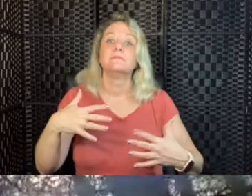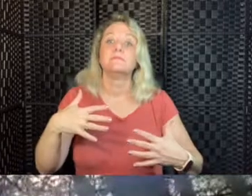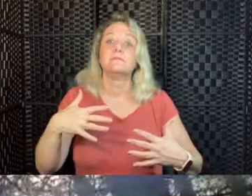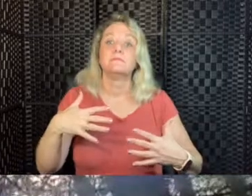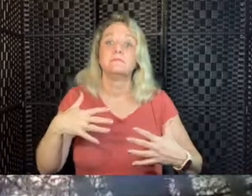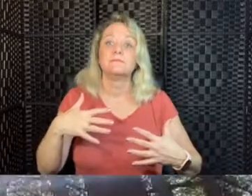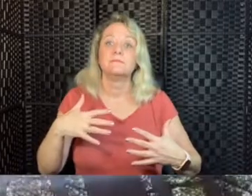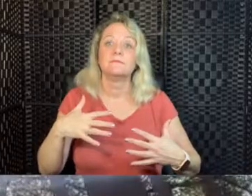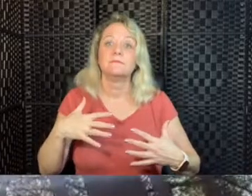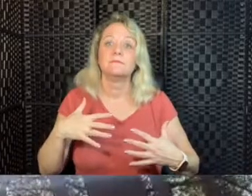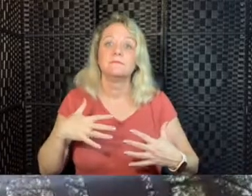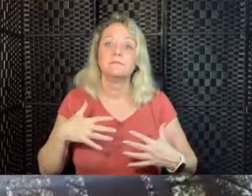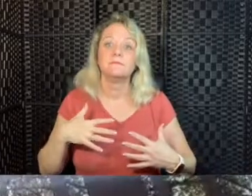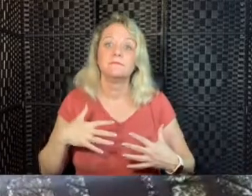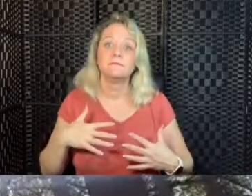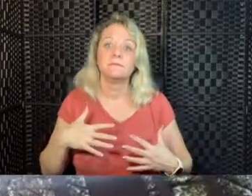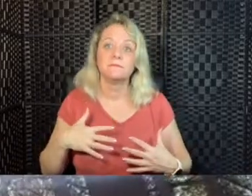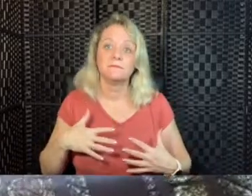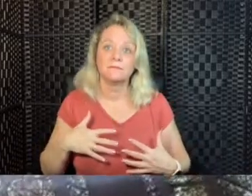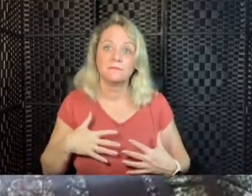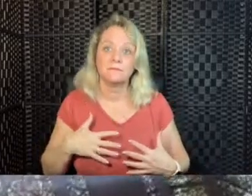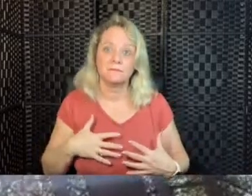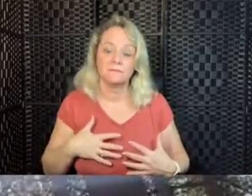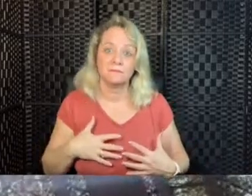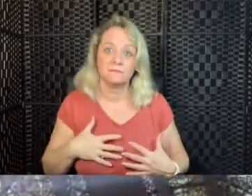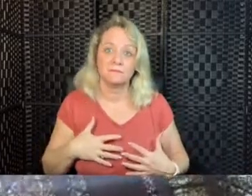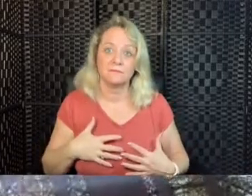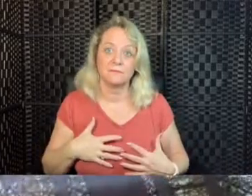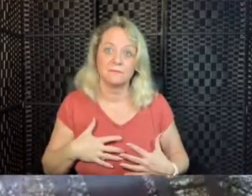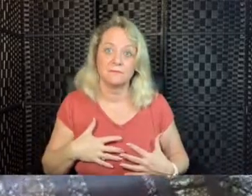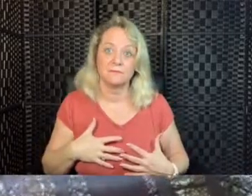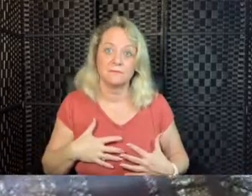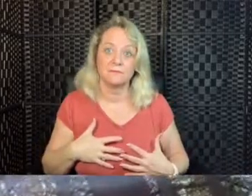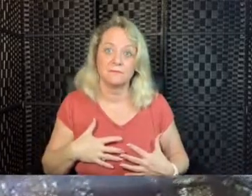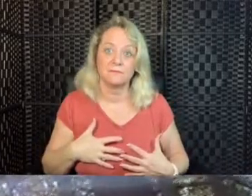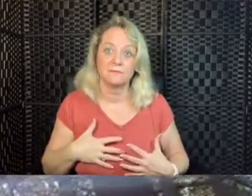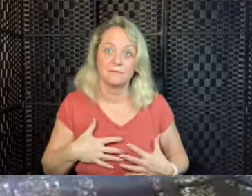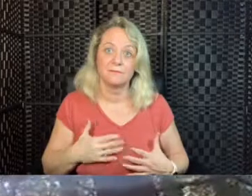Breath out, out, out.